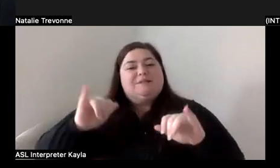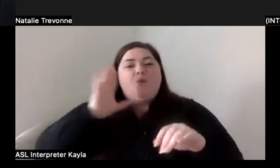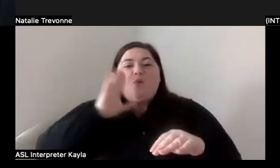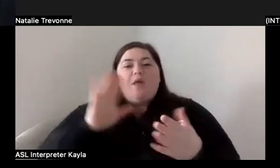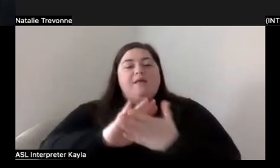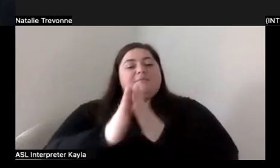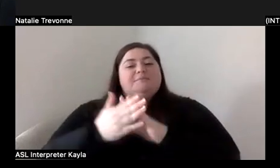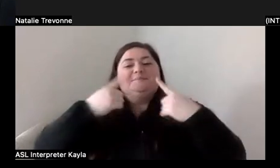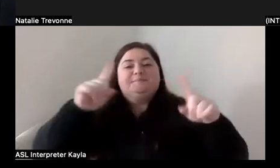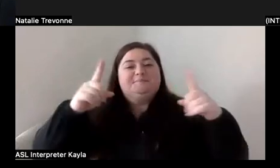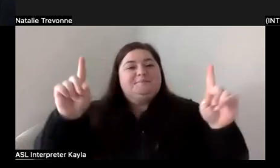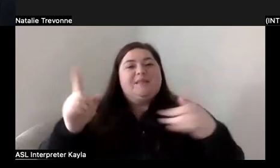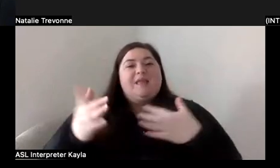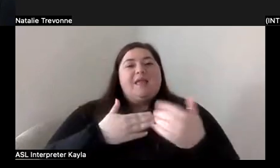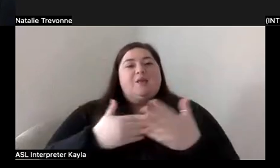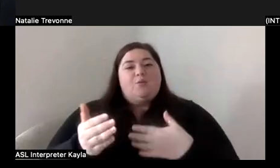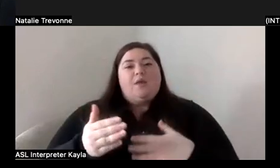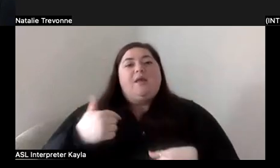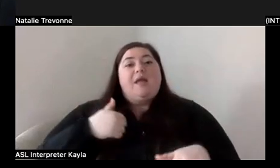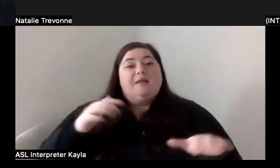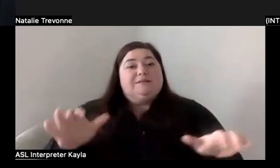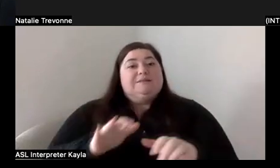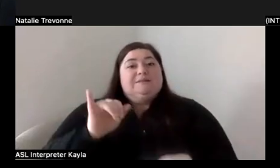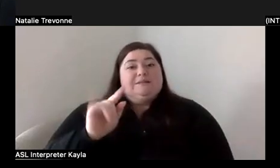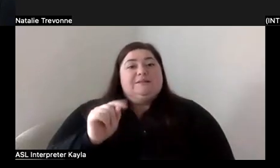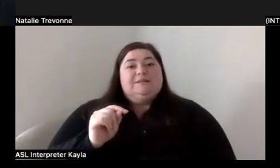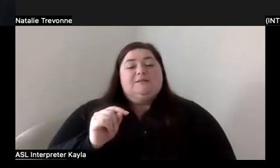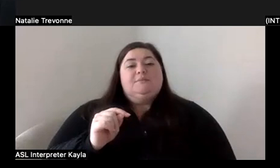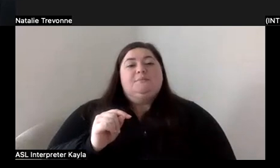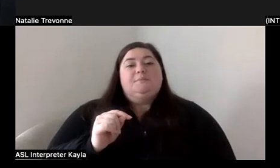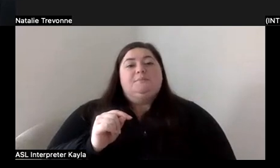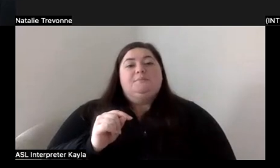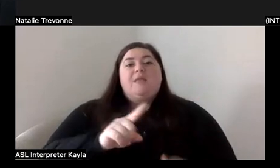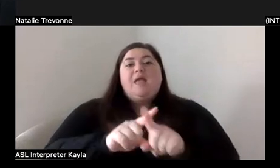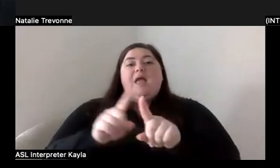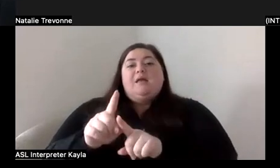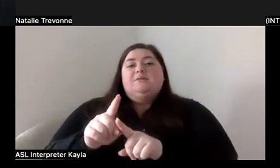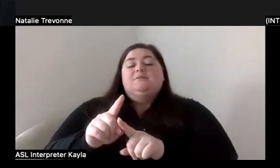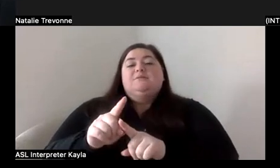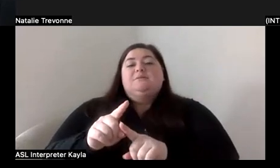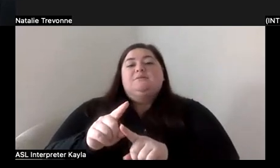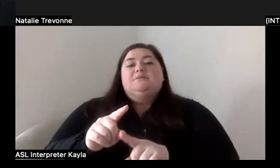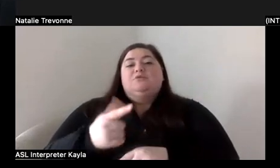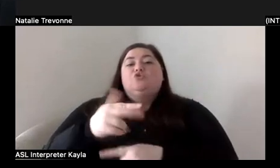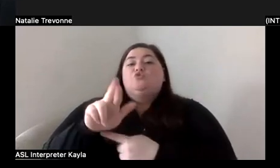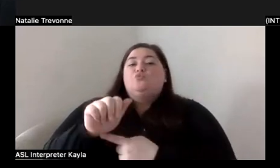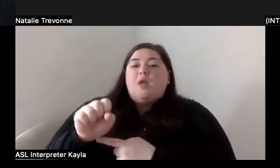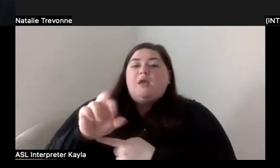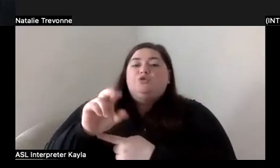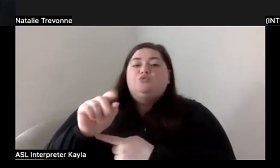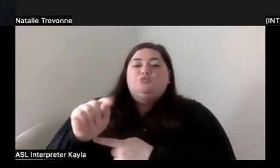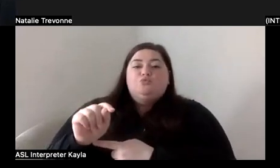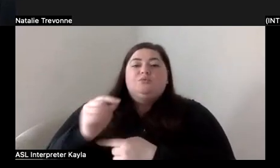know, I did it. And just as a filmmaker, grassroots, independent, any